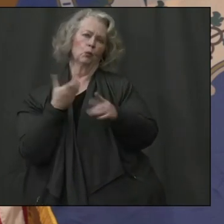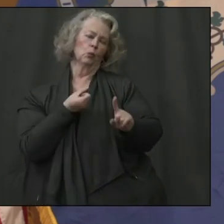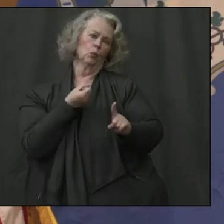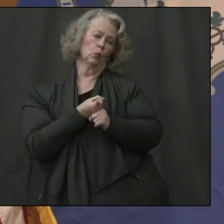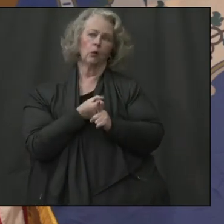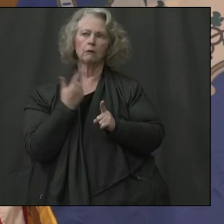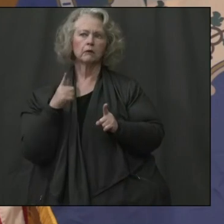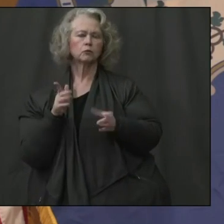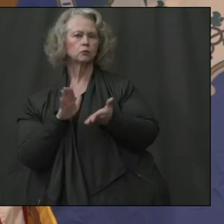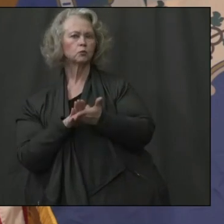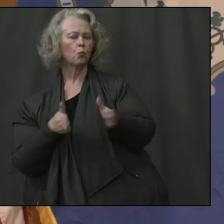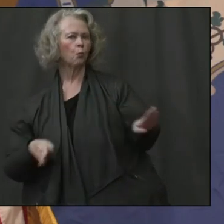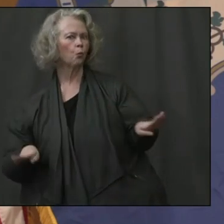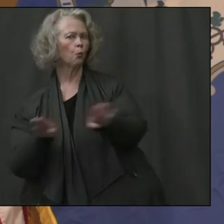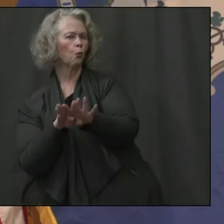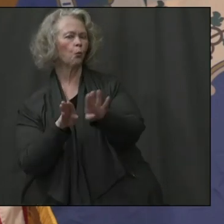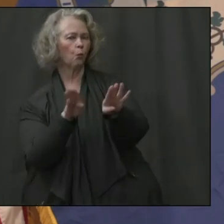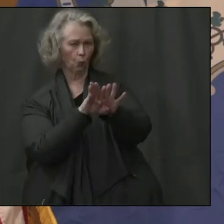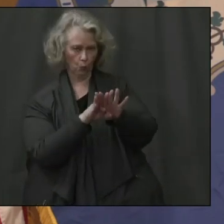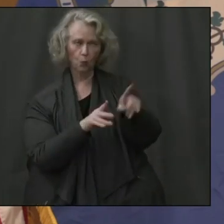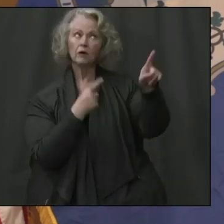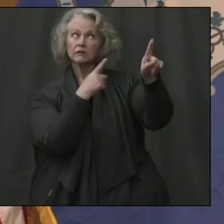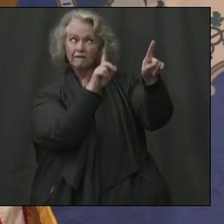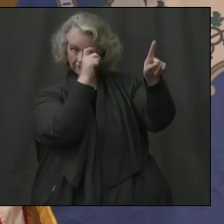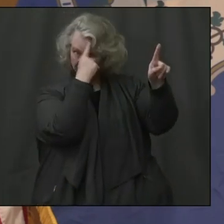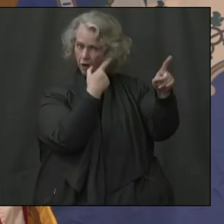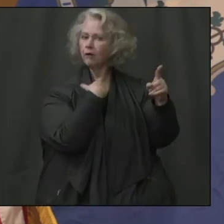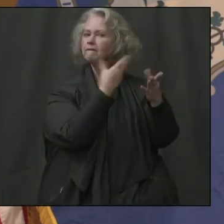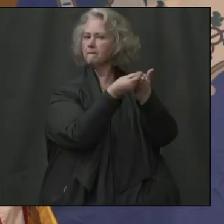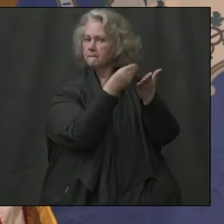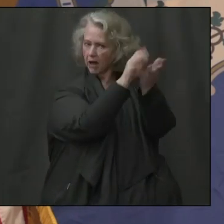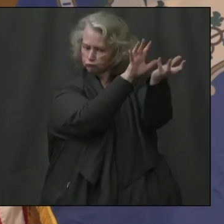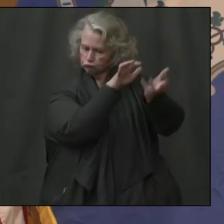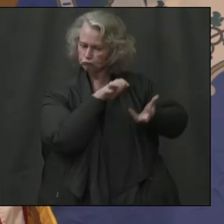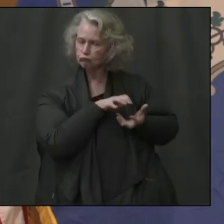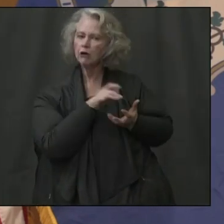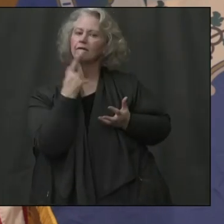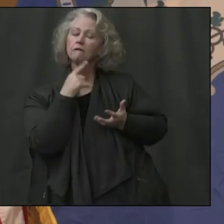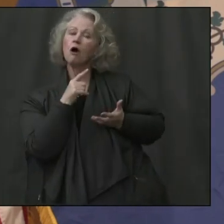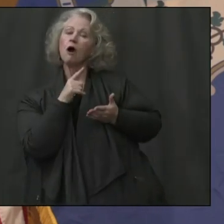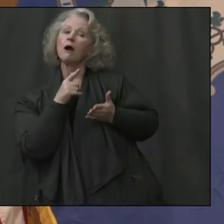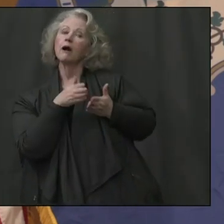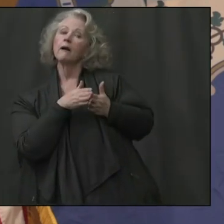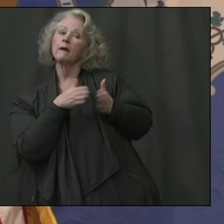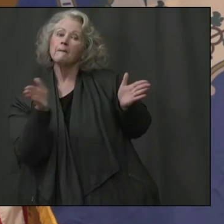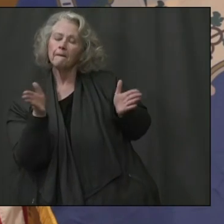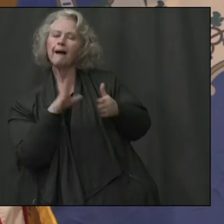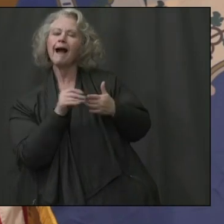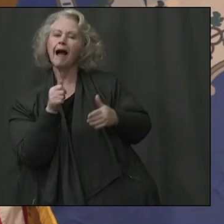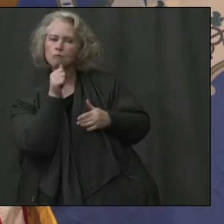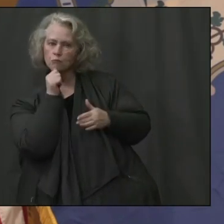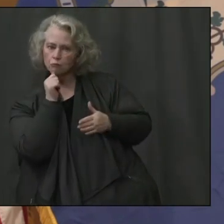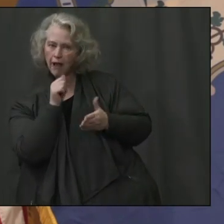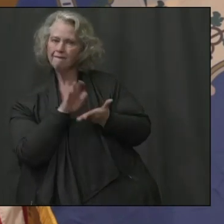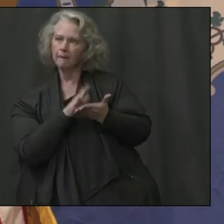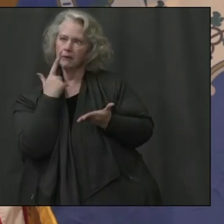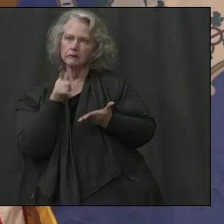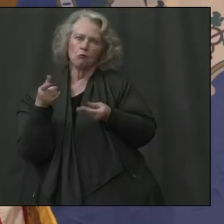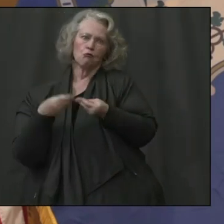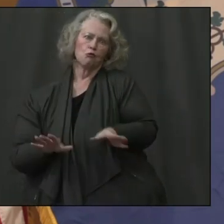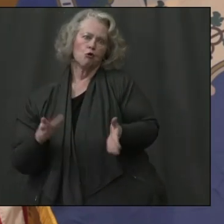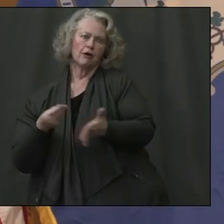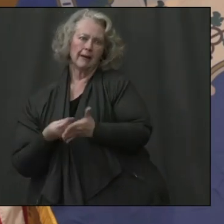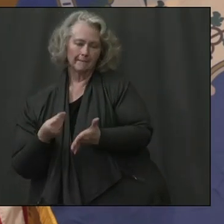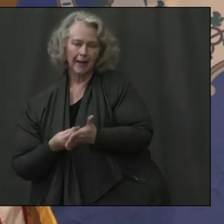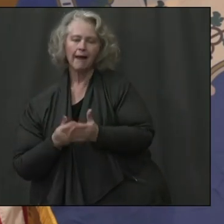have closed, and so there's funding in federal stimulus for both our public and our private colleges to help with some of the revenue loss in reimbursing